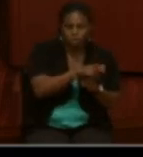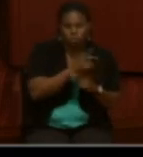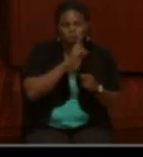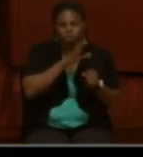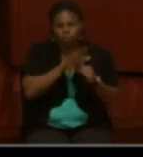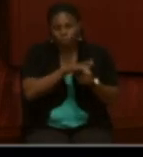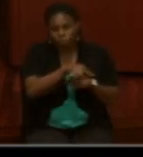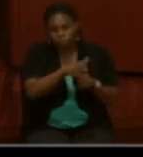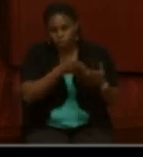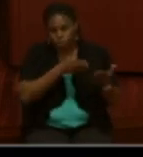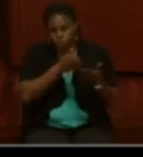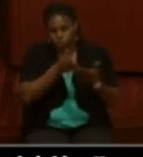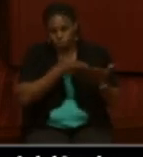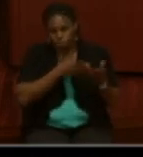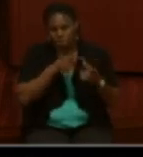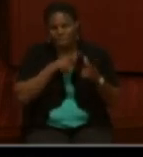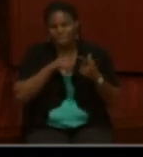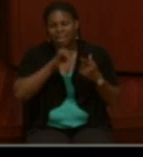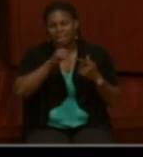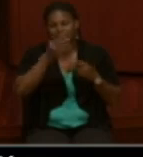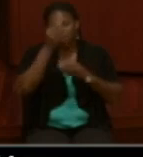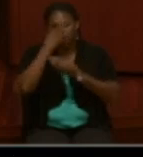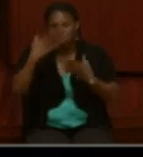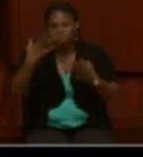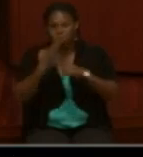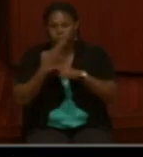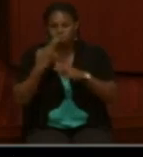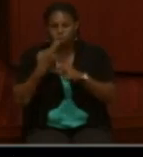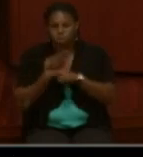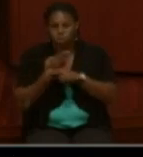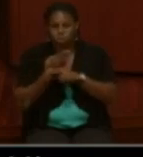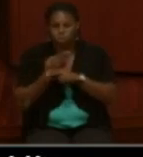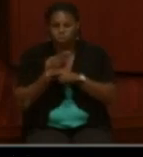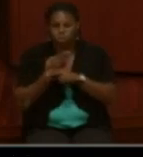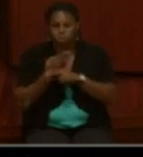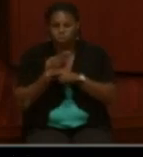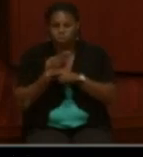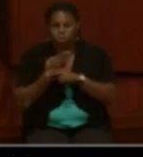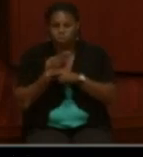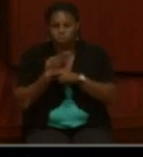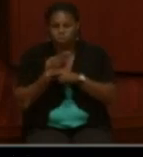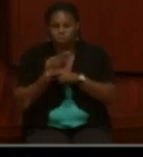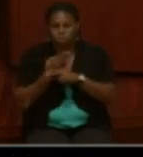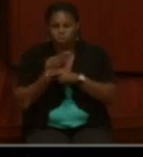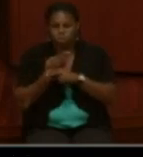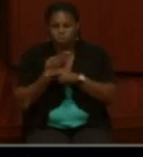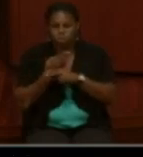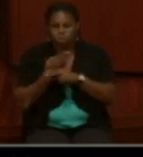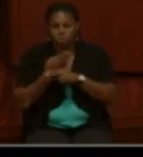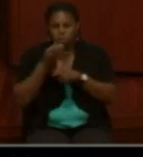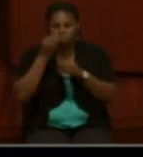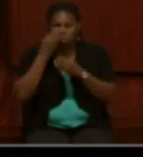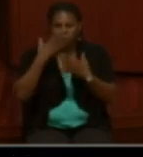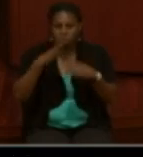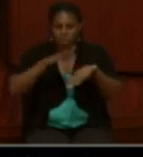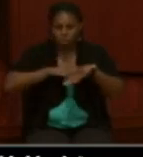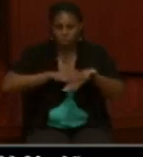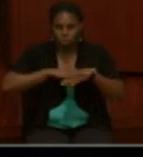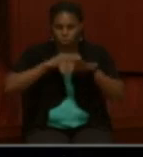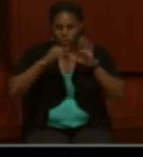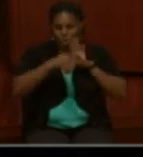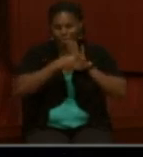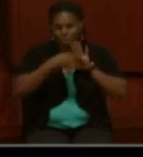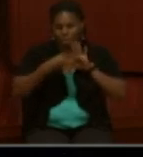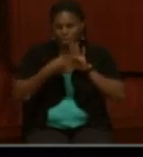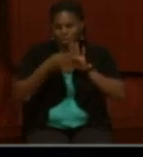the War Department. And then that information would have been used to put the information on the actual stone itself for the headstone that would have been supplied.